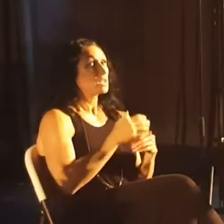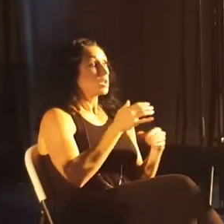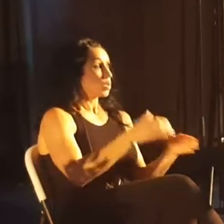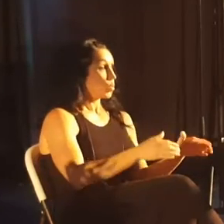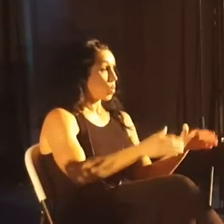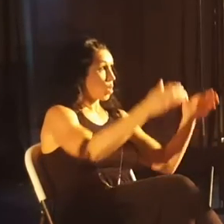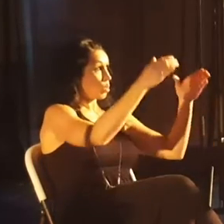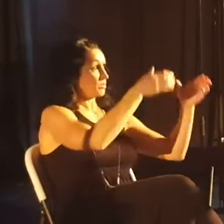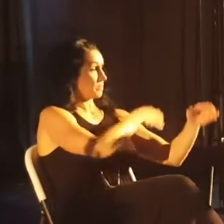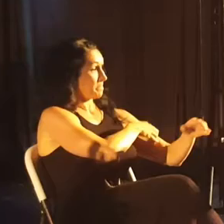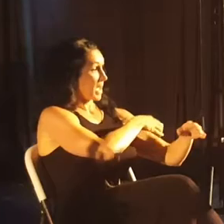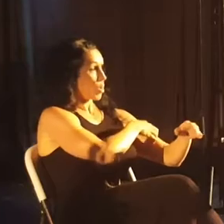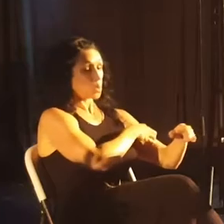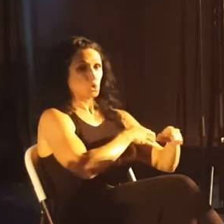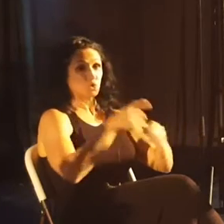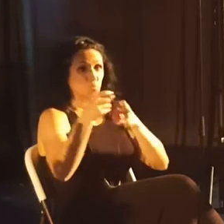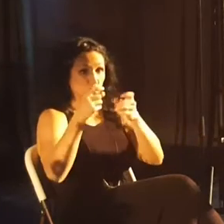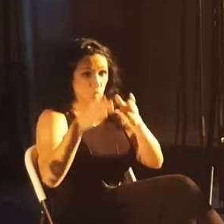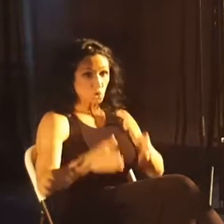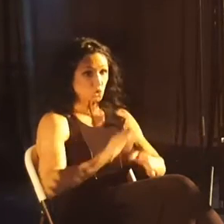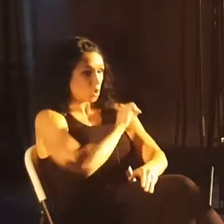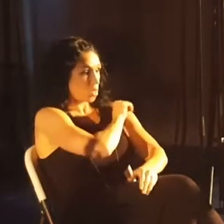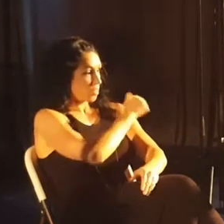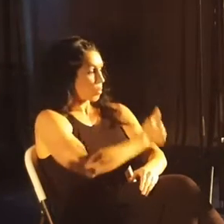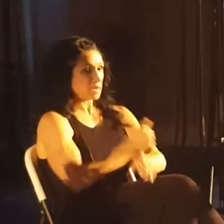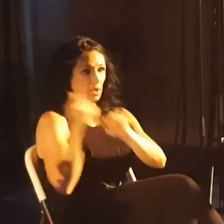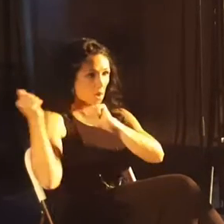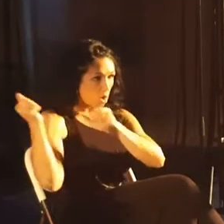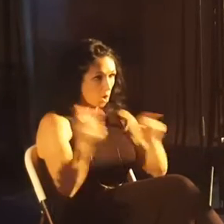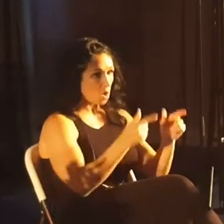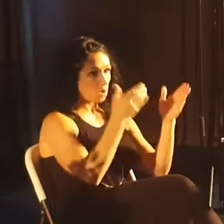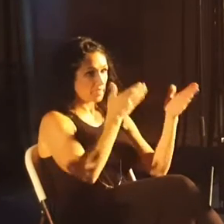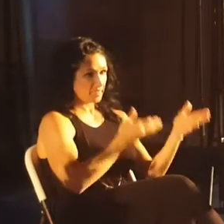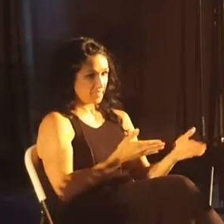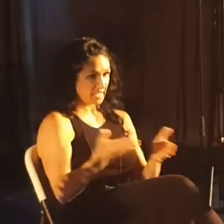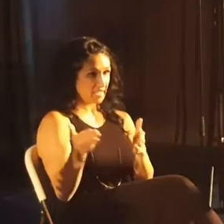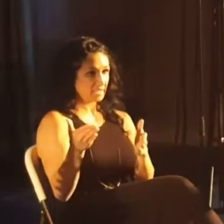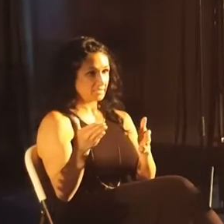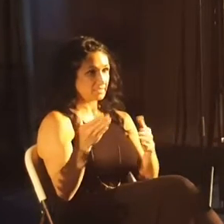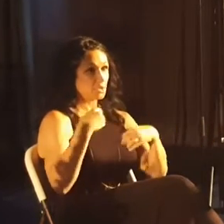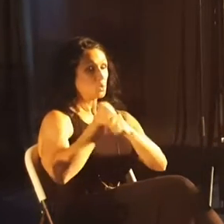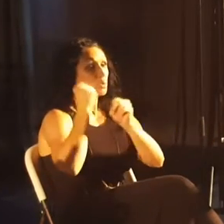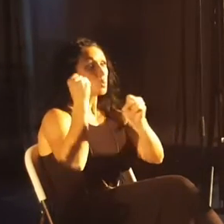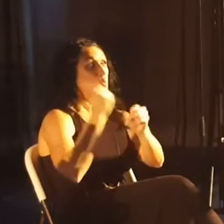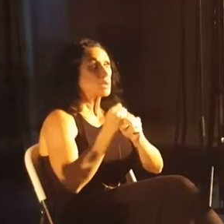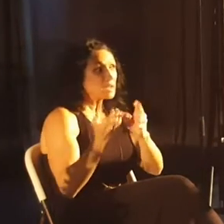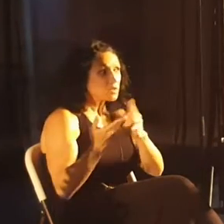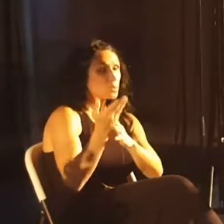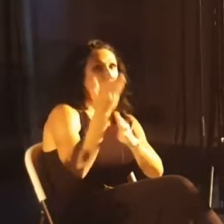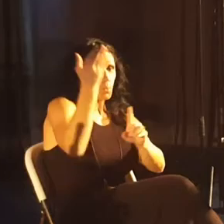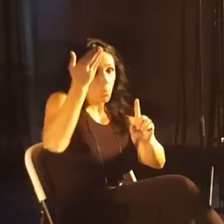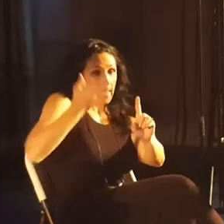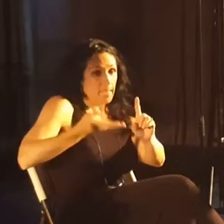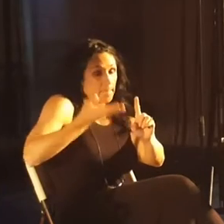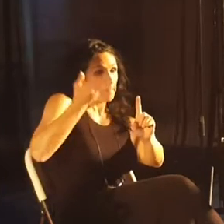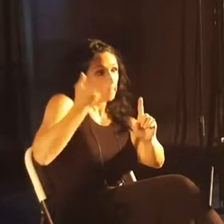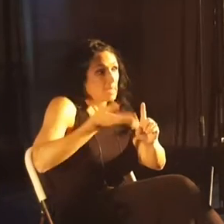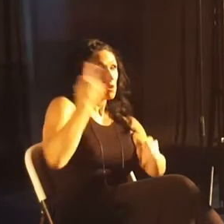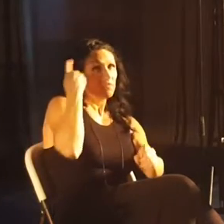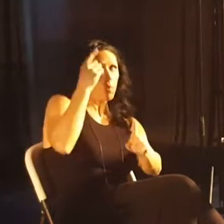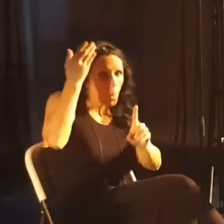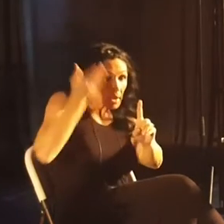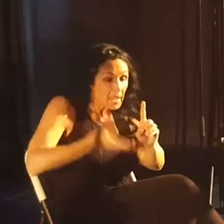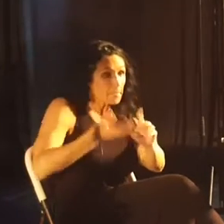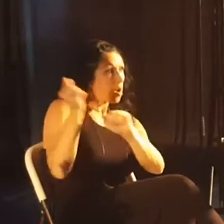thrones or powers or rulers or authorities, all things have been created through him and for